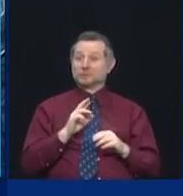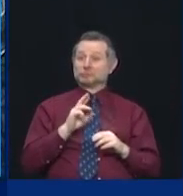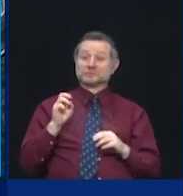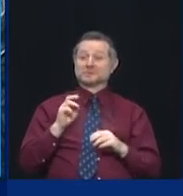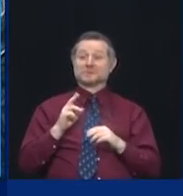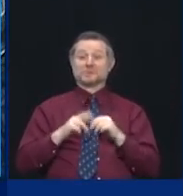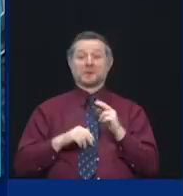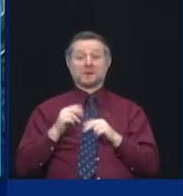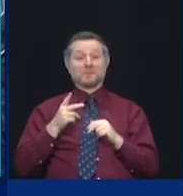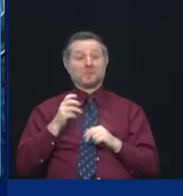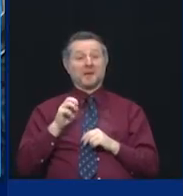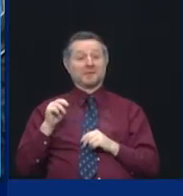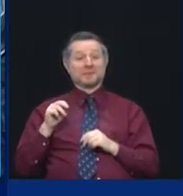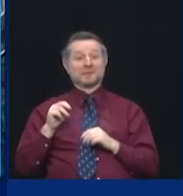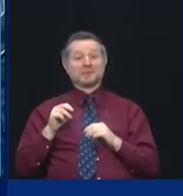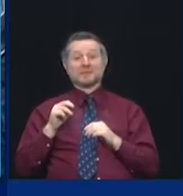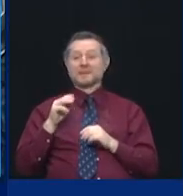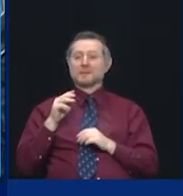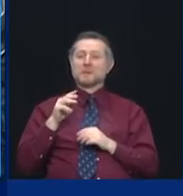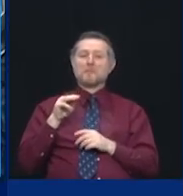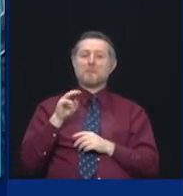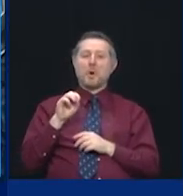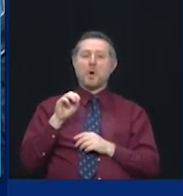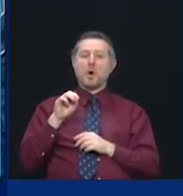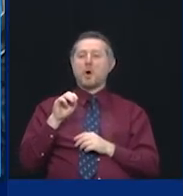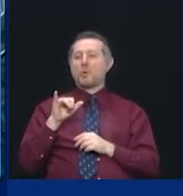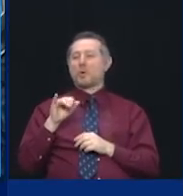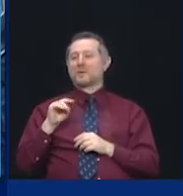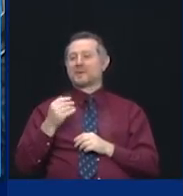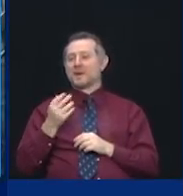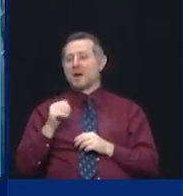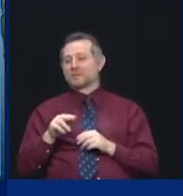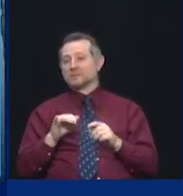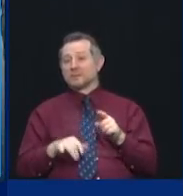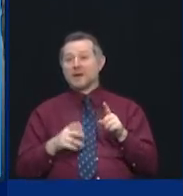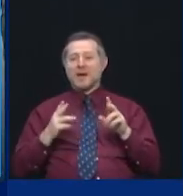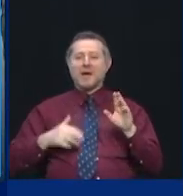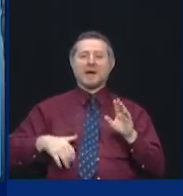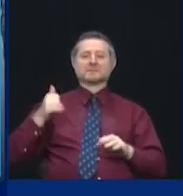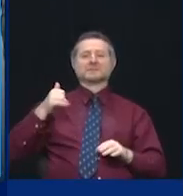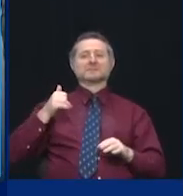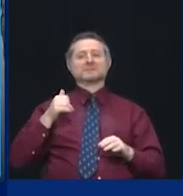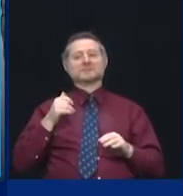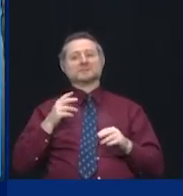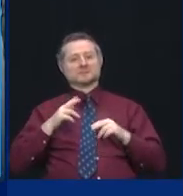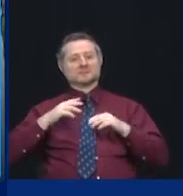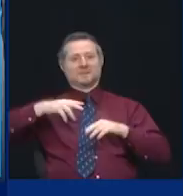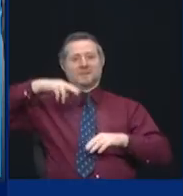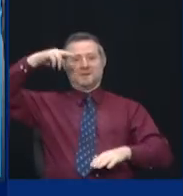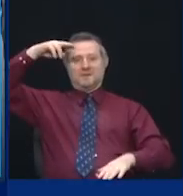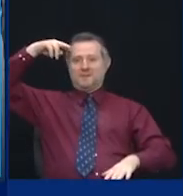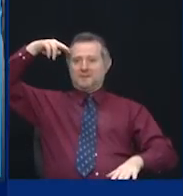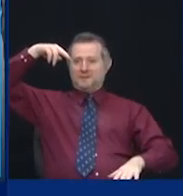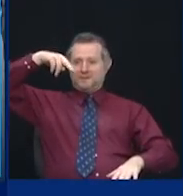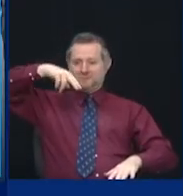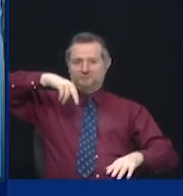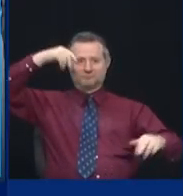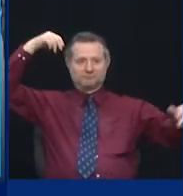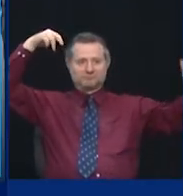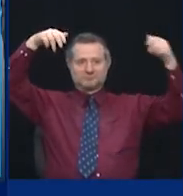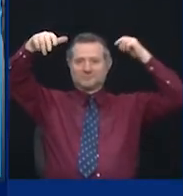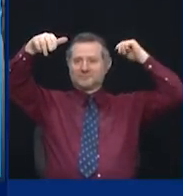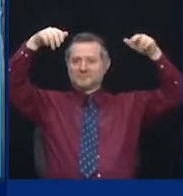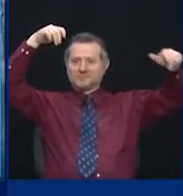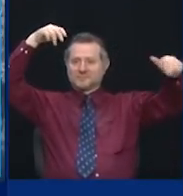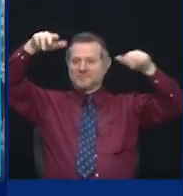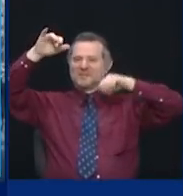Station. We're going to extend the High Line, which has been a phenomenal, phenomenal success for the community